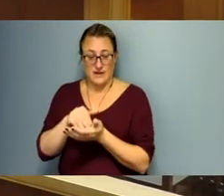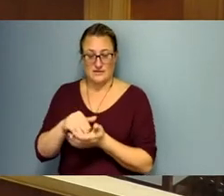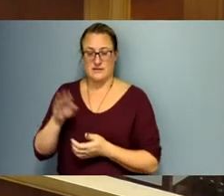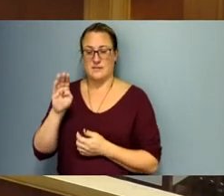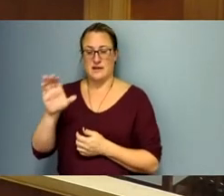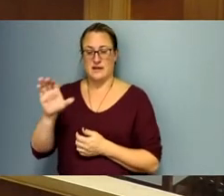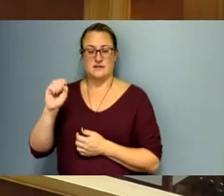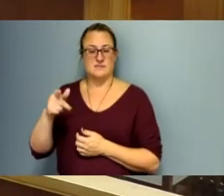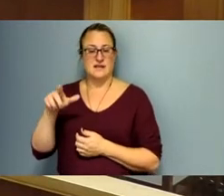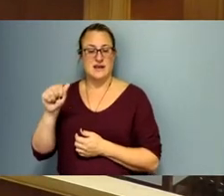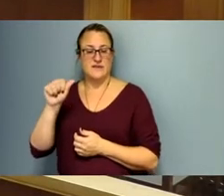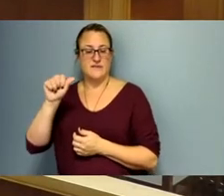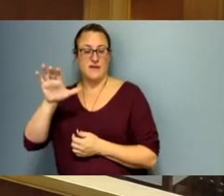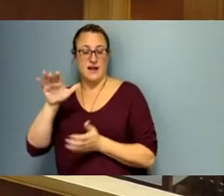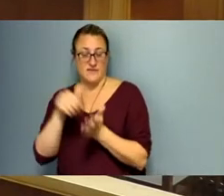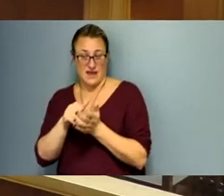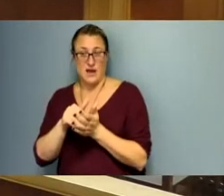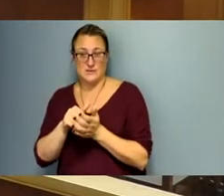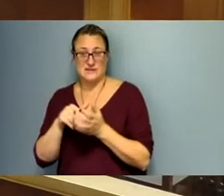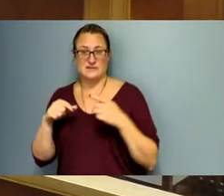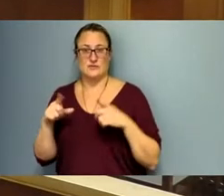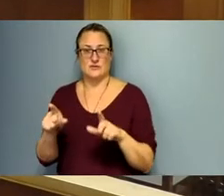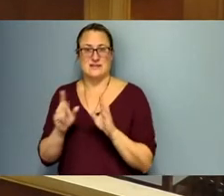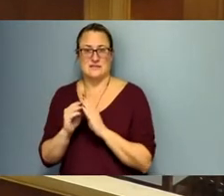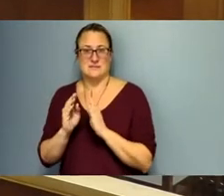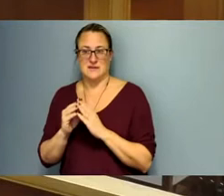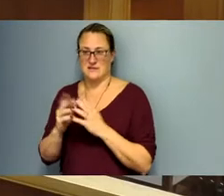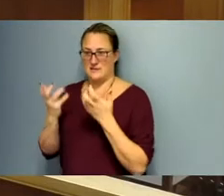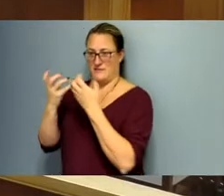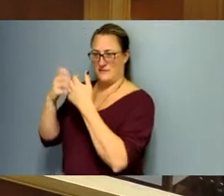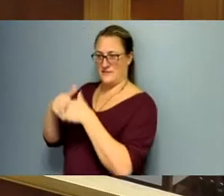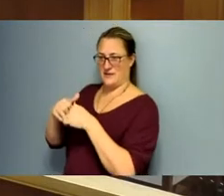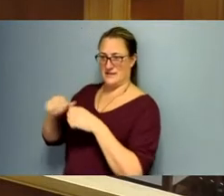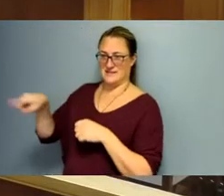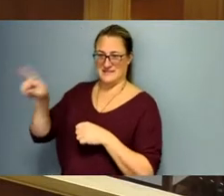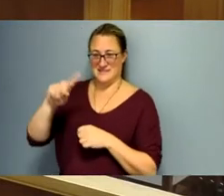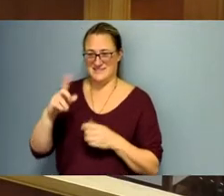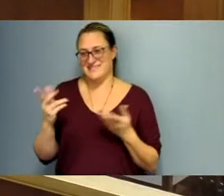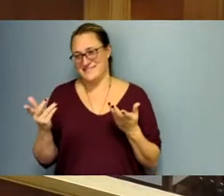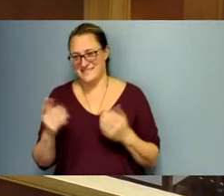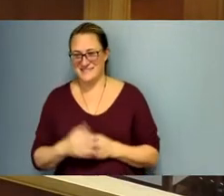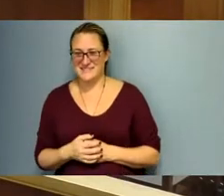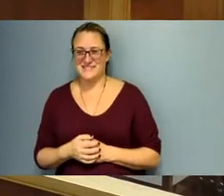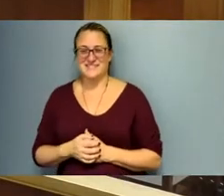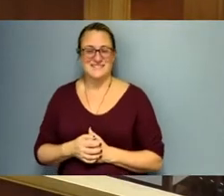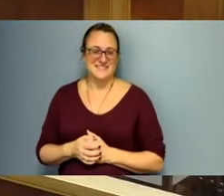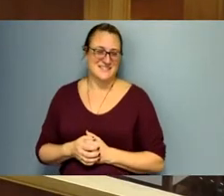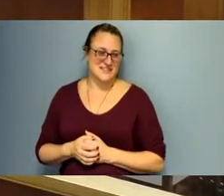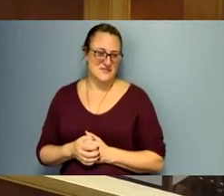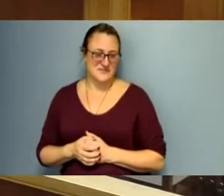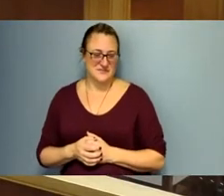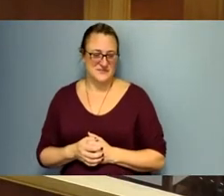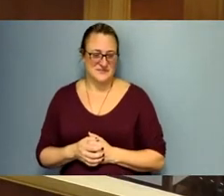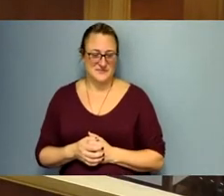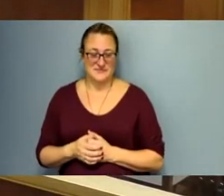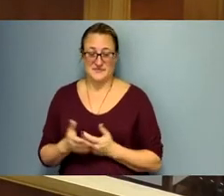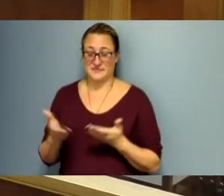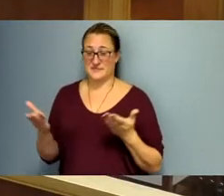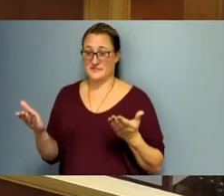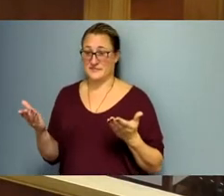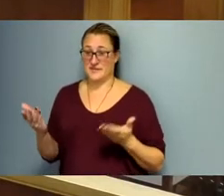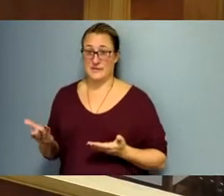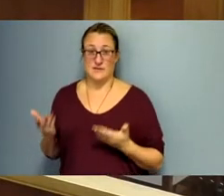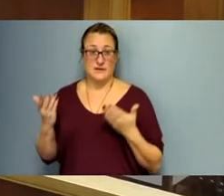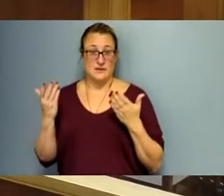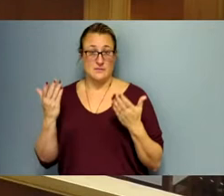meeting because it kind of fits in line with what everybody else seems to be doing. So, any, is there a motion